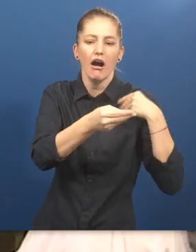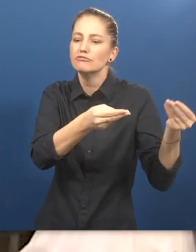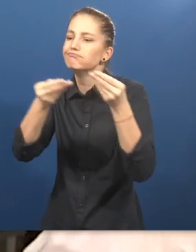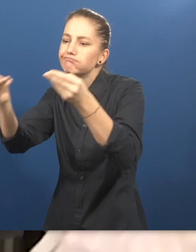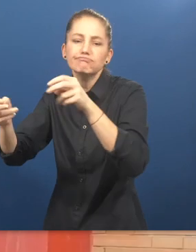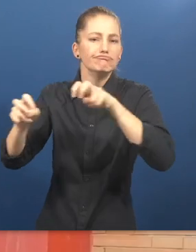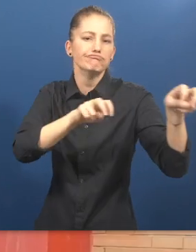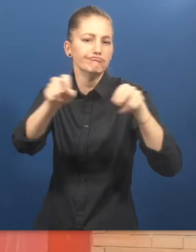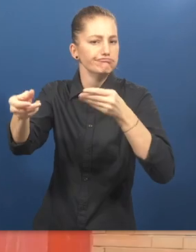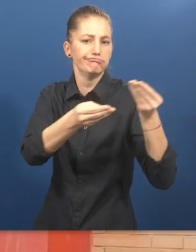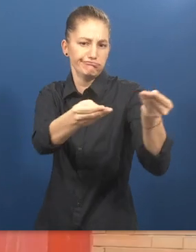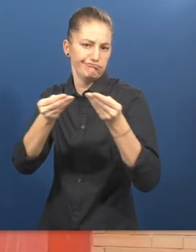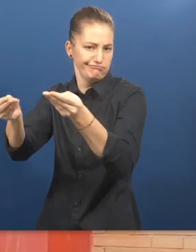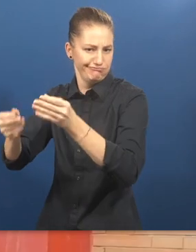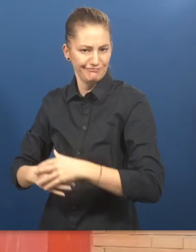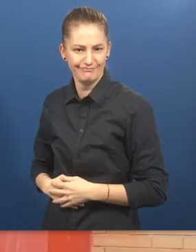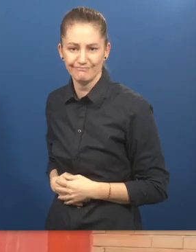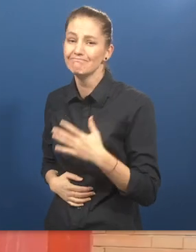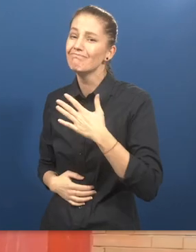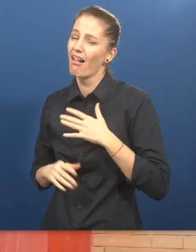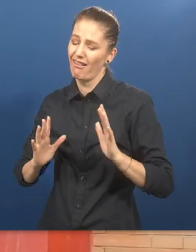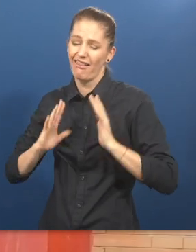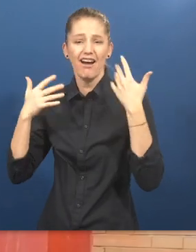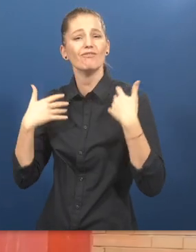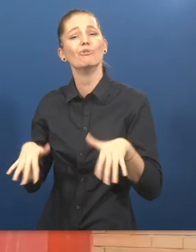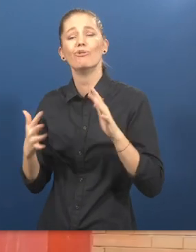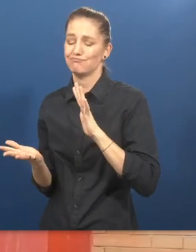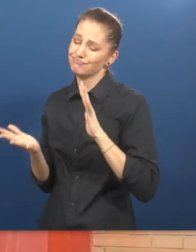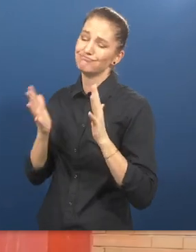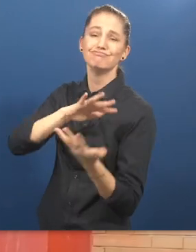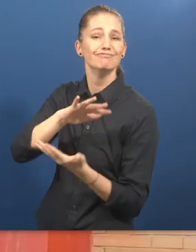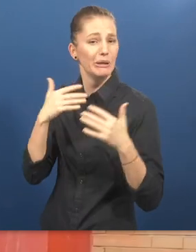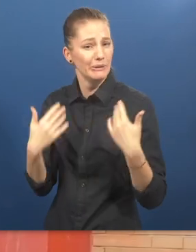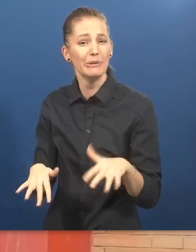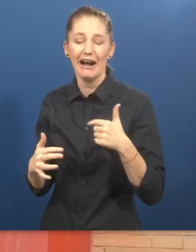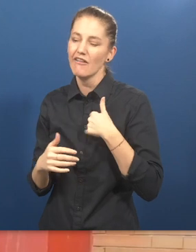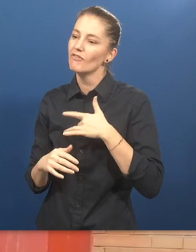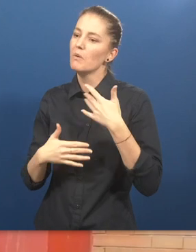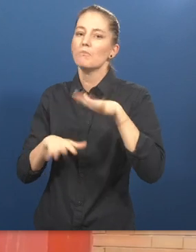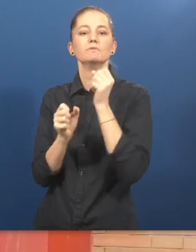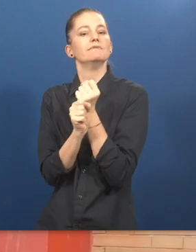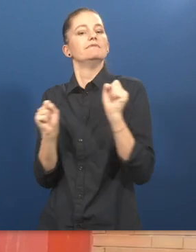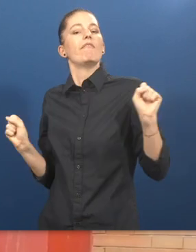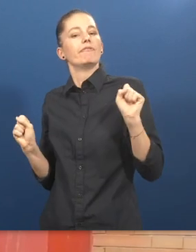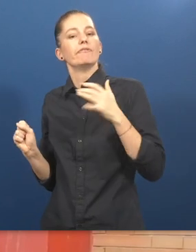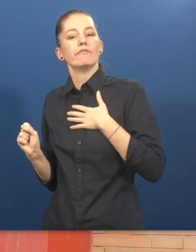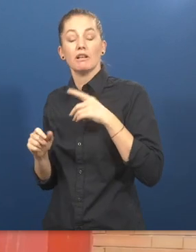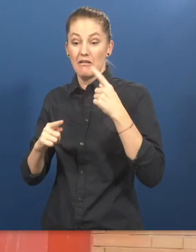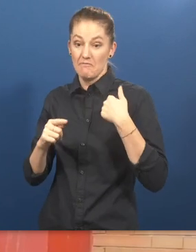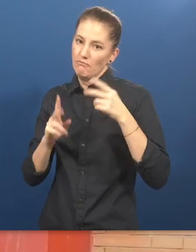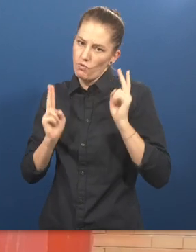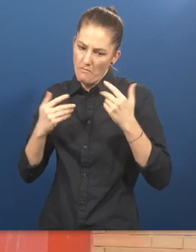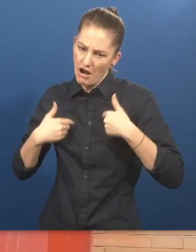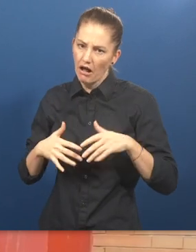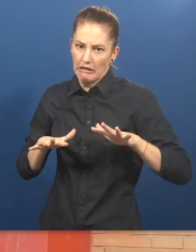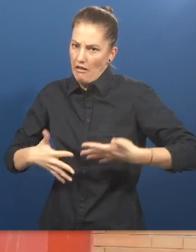I was a very nervous person and now I am more peaceful. I have changed 100% from how I